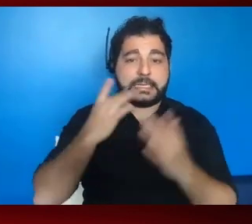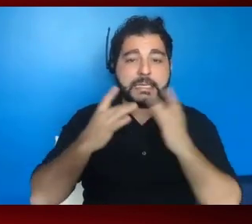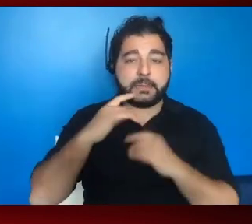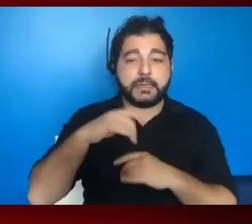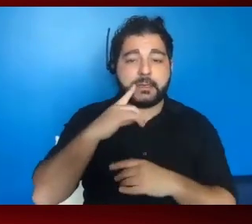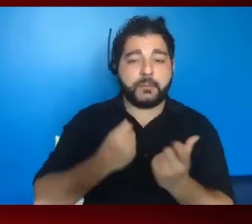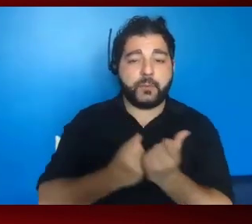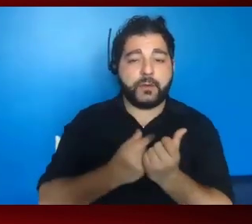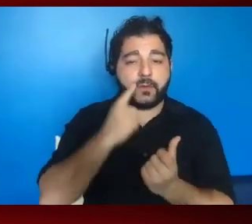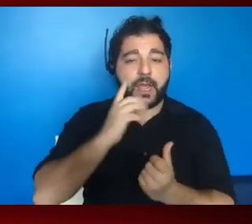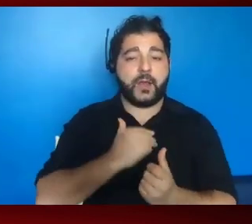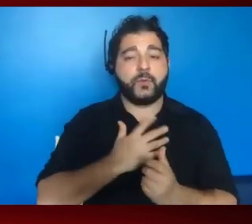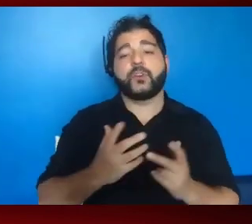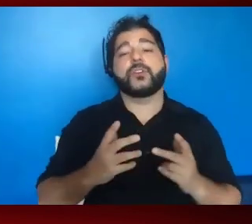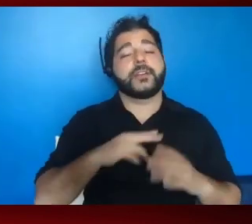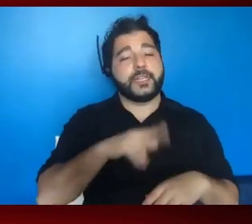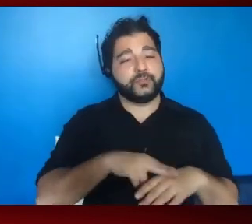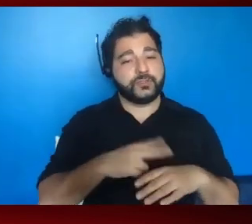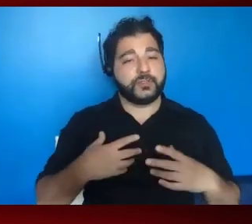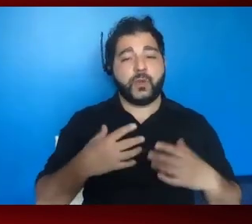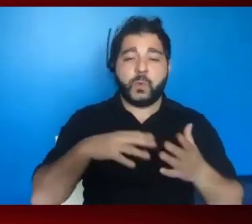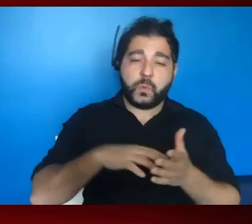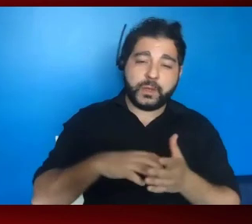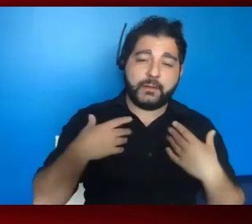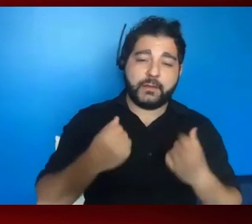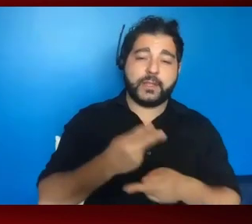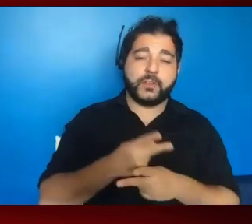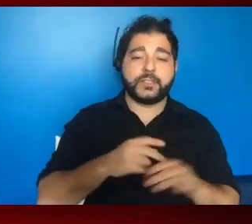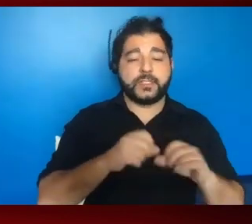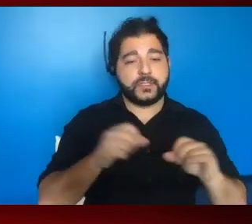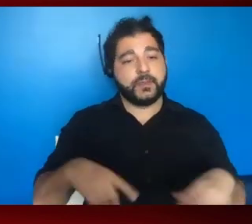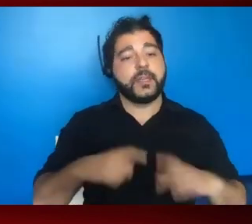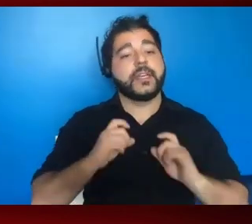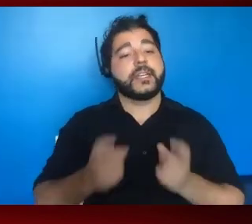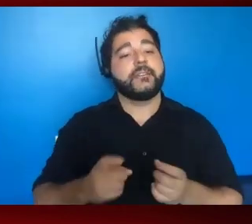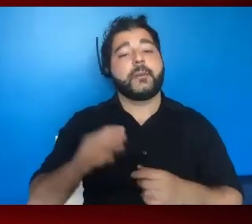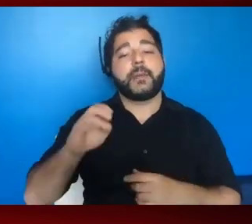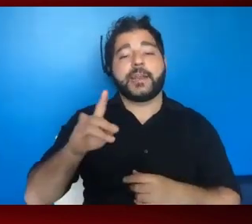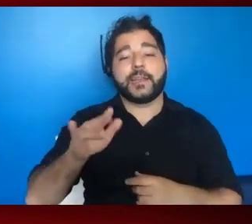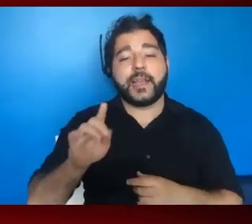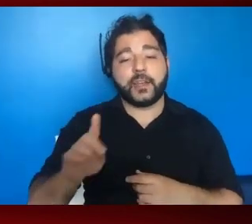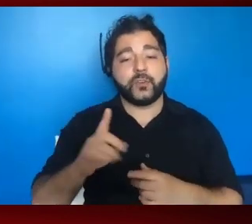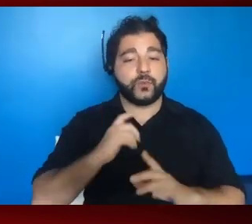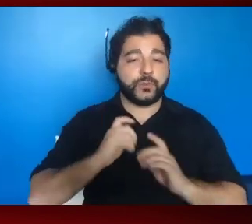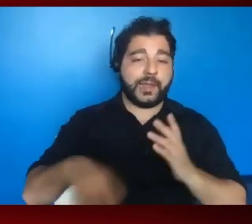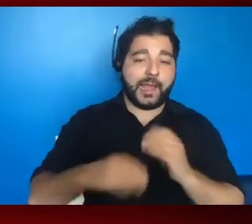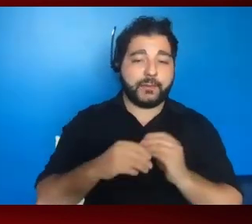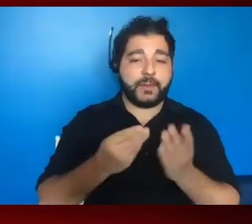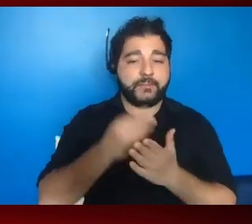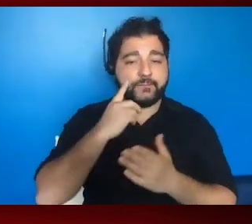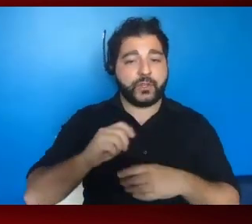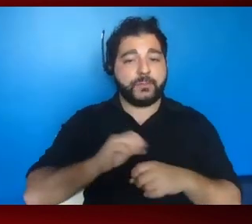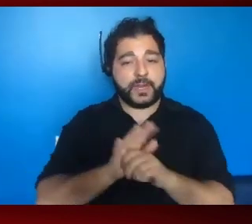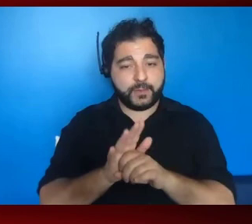support for our nation's ailing healthcare systems, gave funding to state Medicaid programs to offset the cost of the pandemic, made the Affordable Care Act